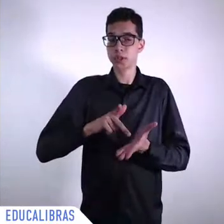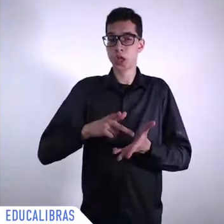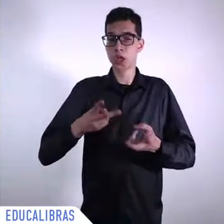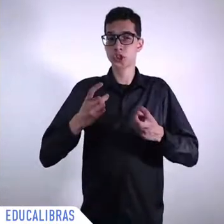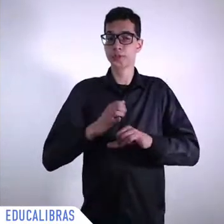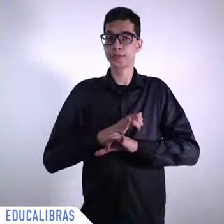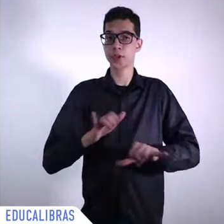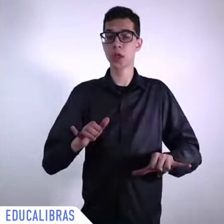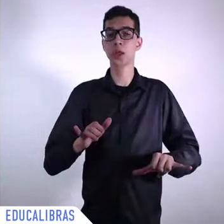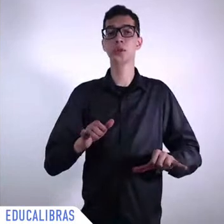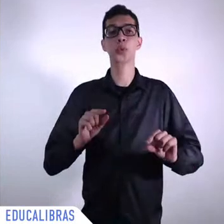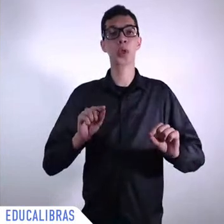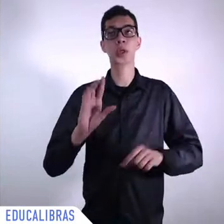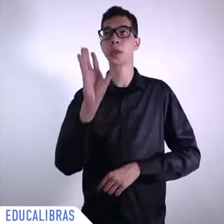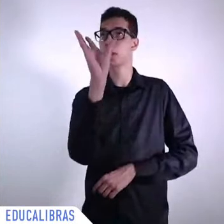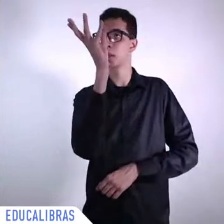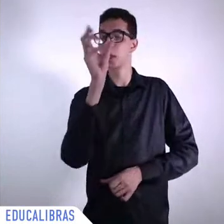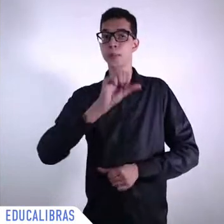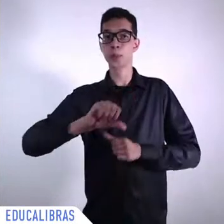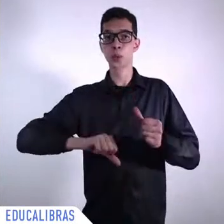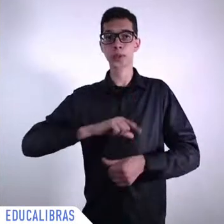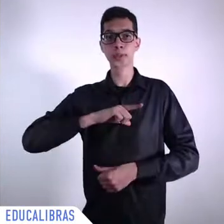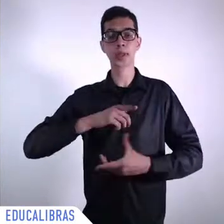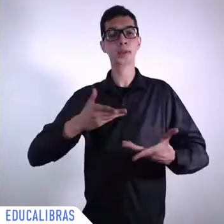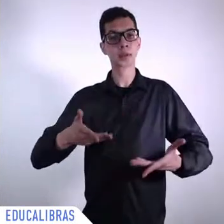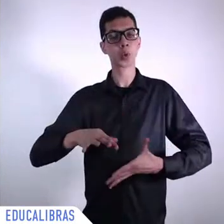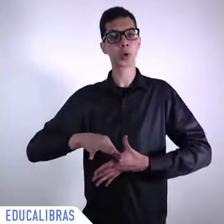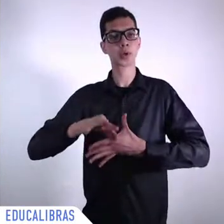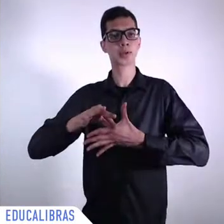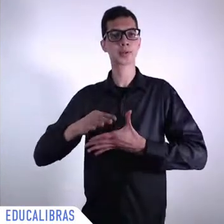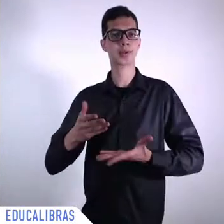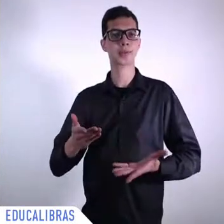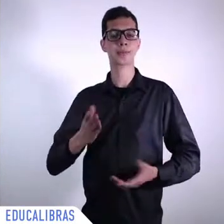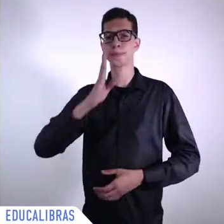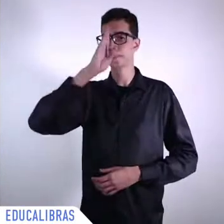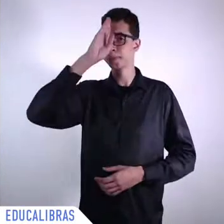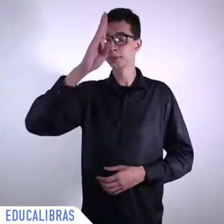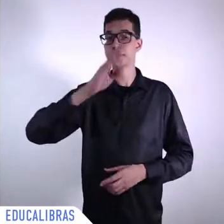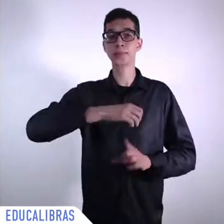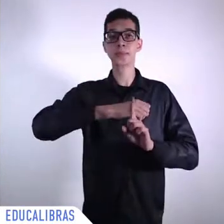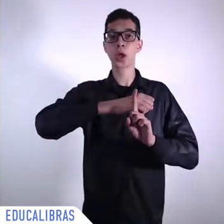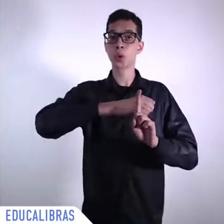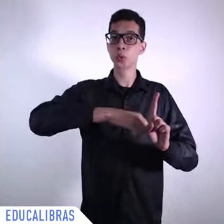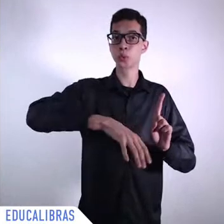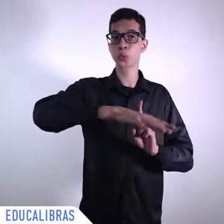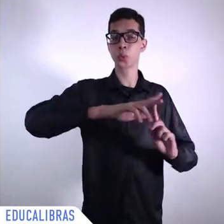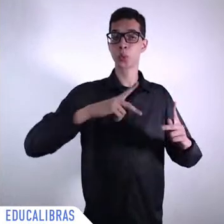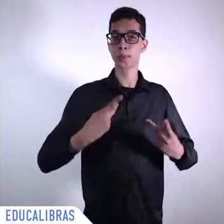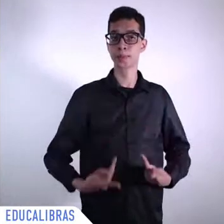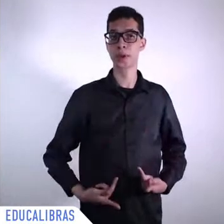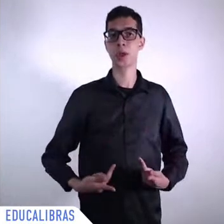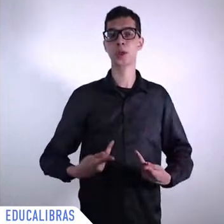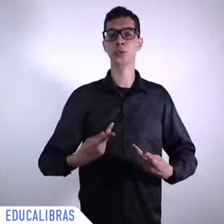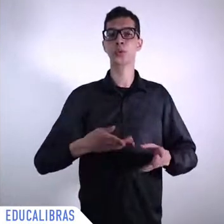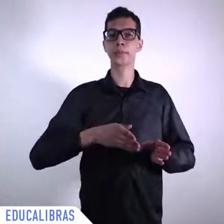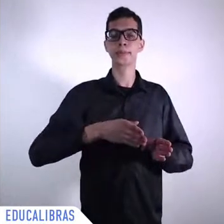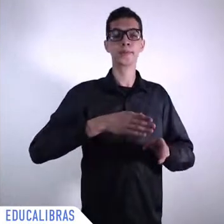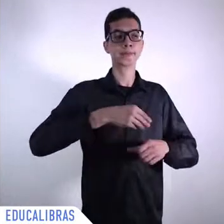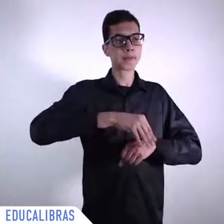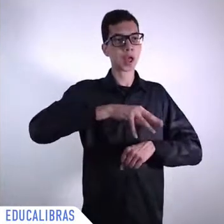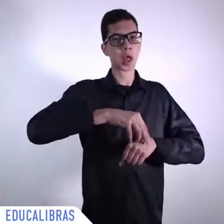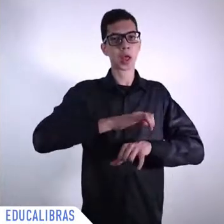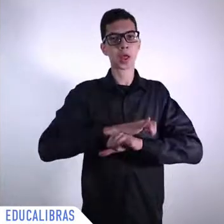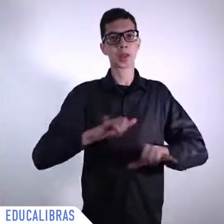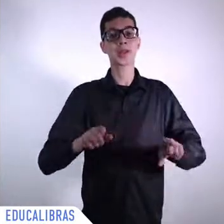on the other side I think the scientists themselves also have certain responsibility they should